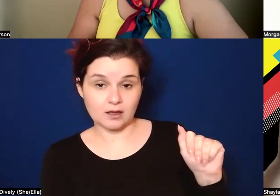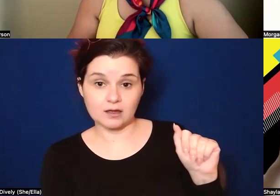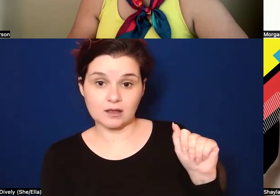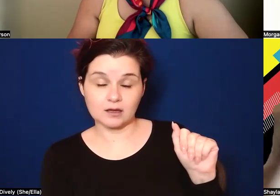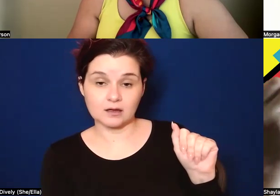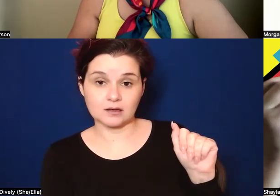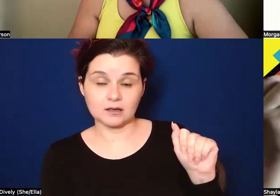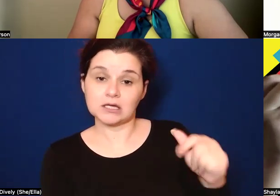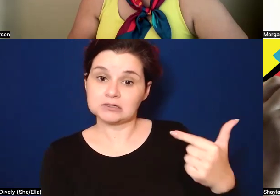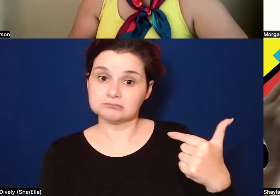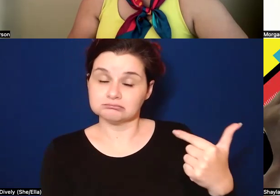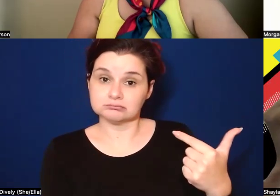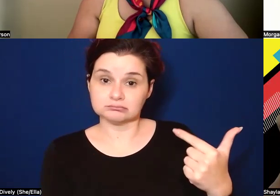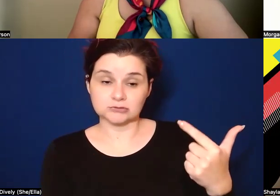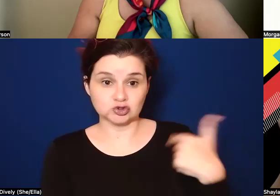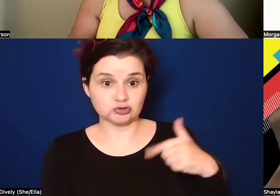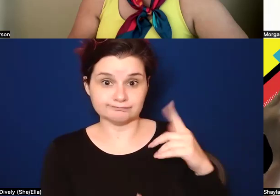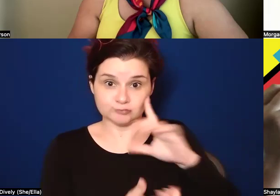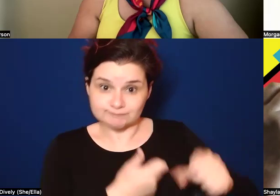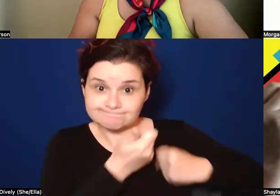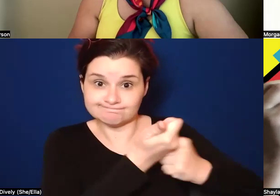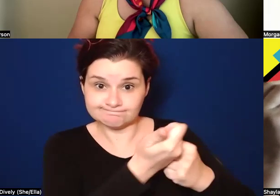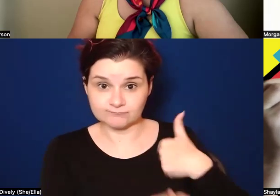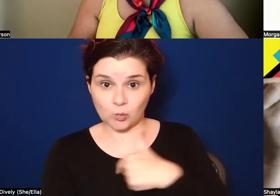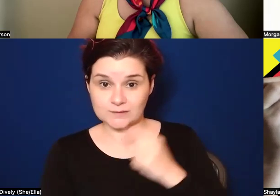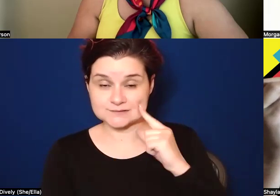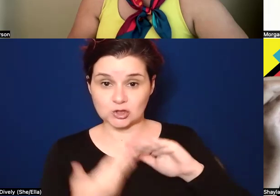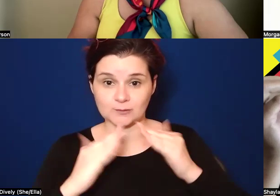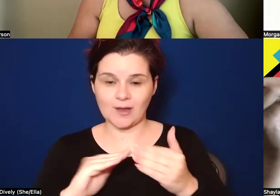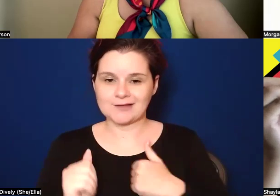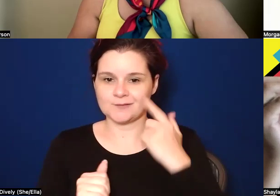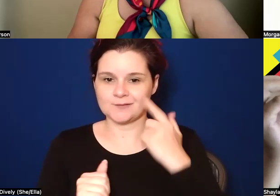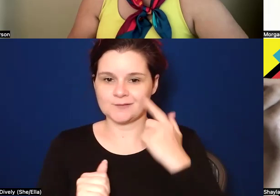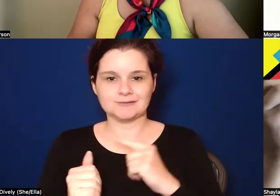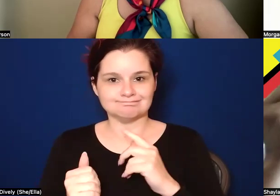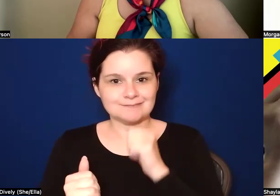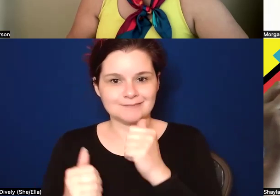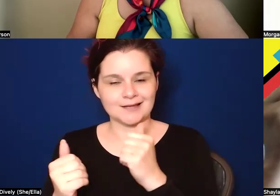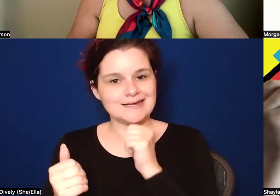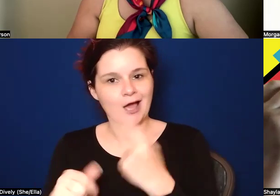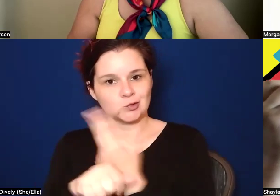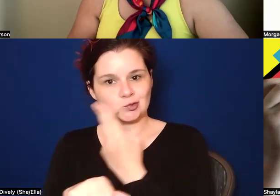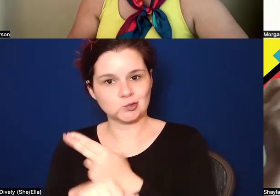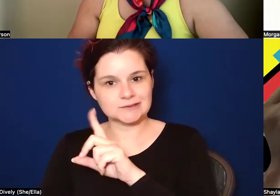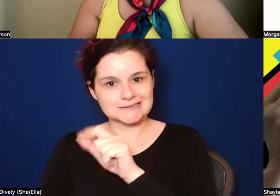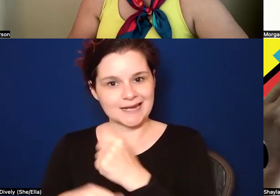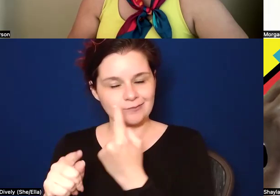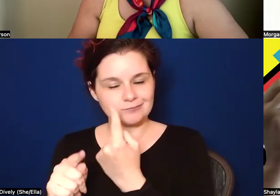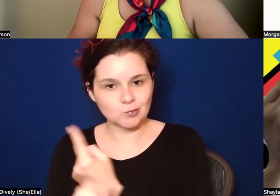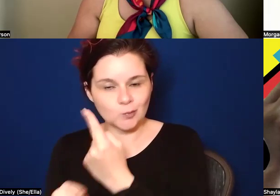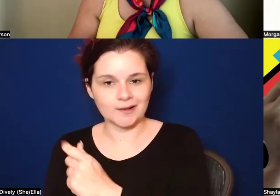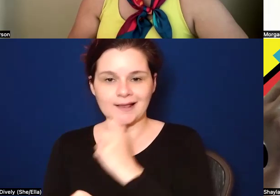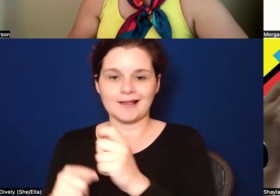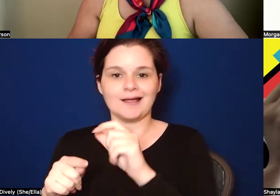to be for us as a community, you know, Morgan, you mentioned that misuse of data and, you know, the, whether it's misclassification in the